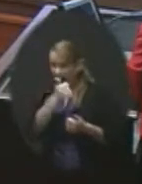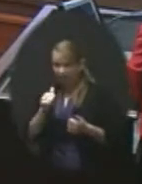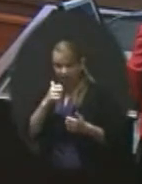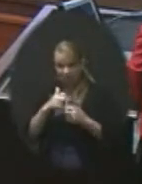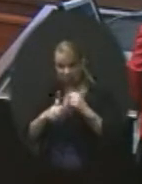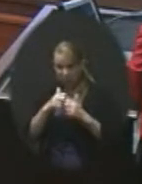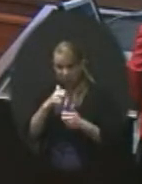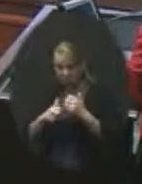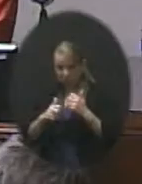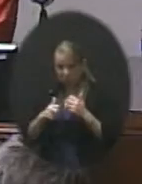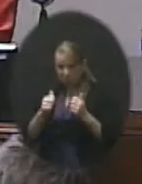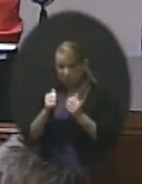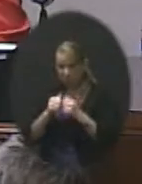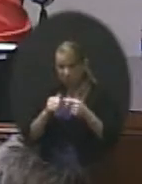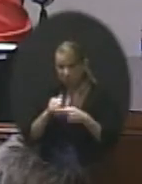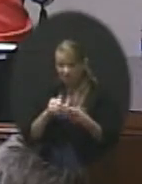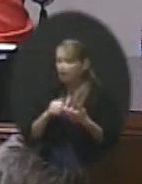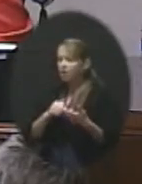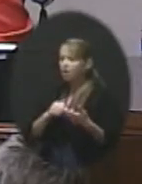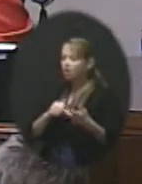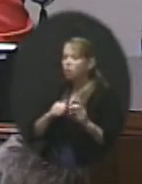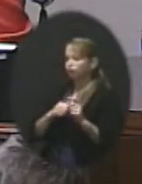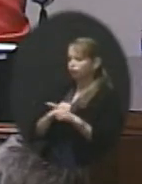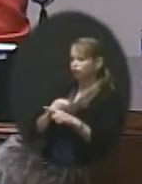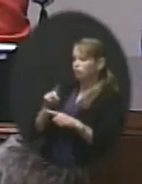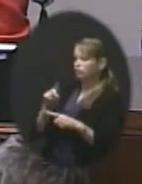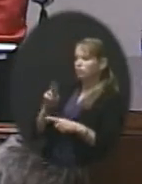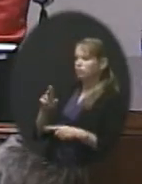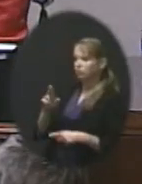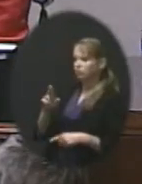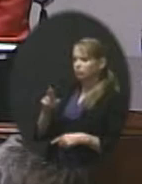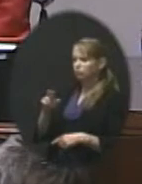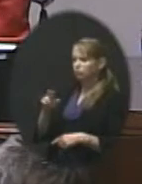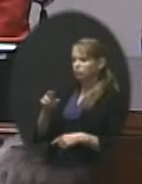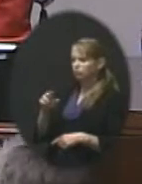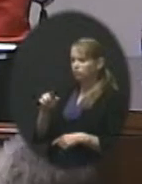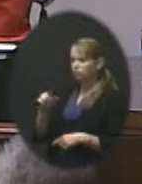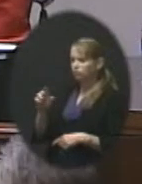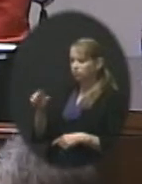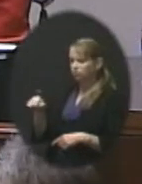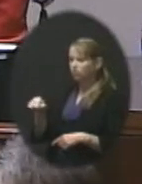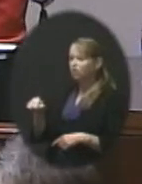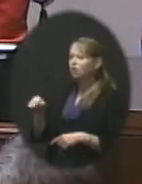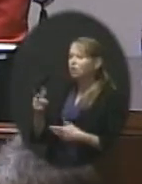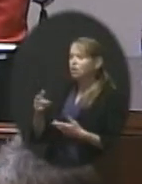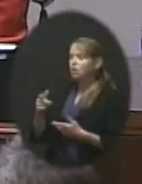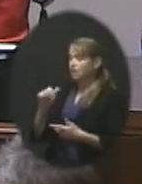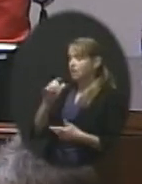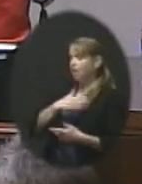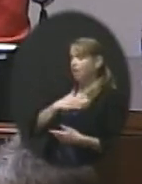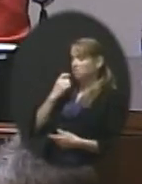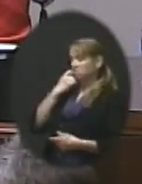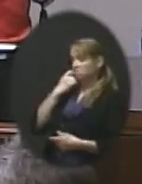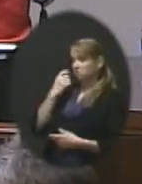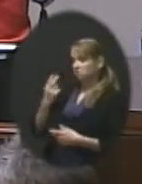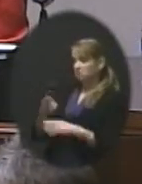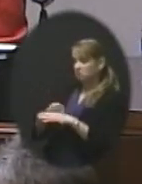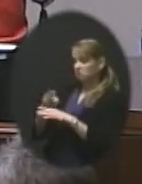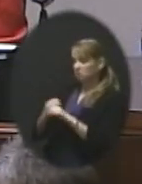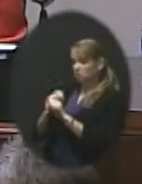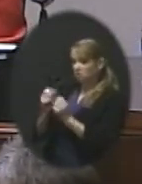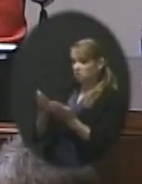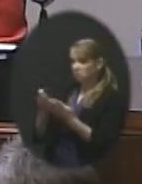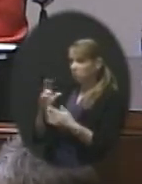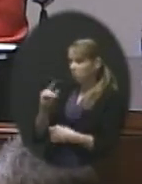Not in my recent history in terms of do we typically have very safe passage and we haven't had